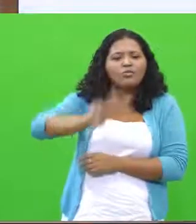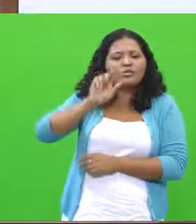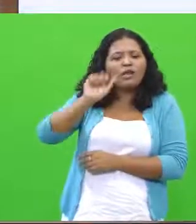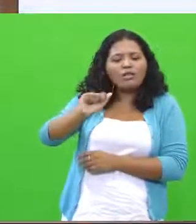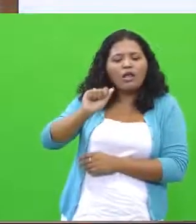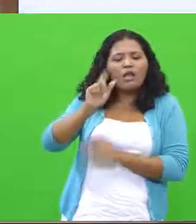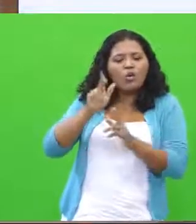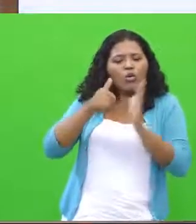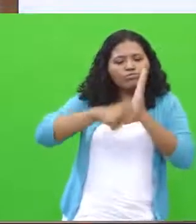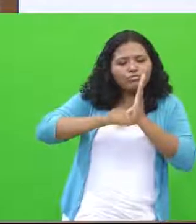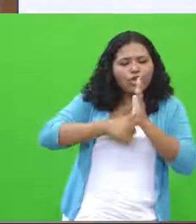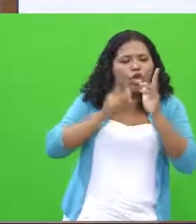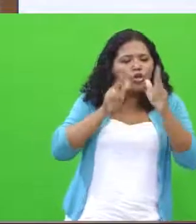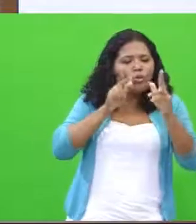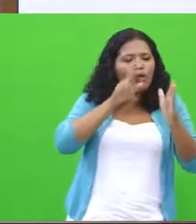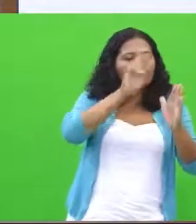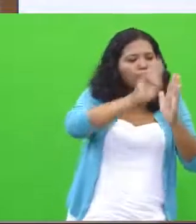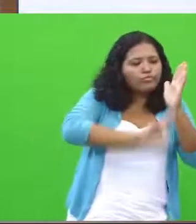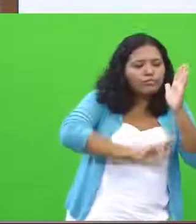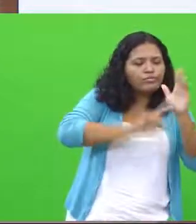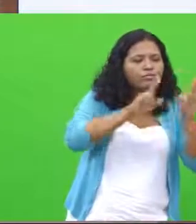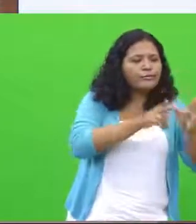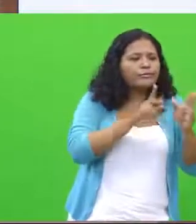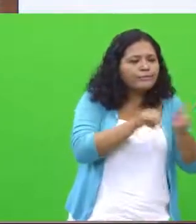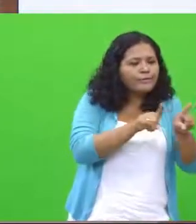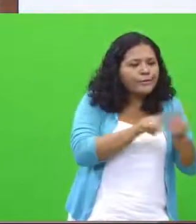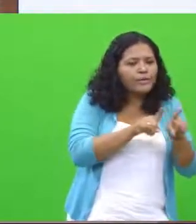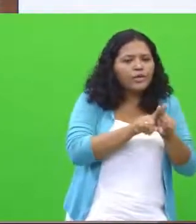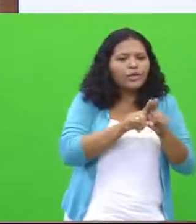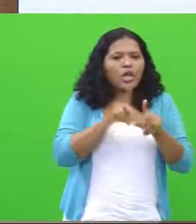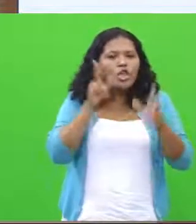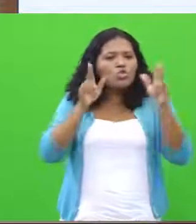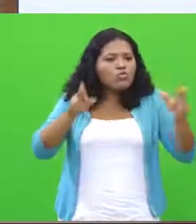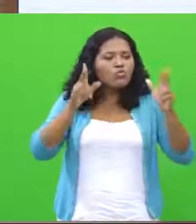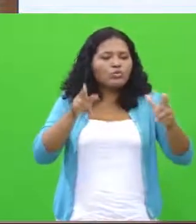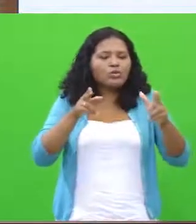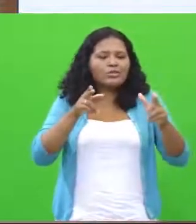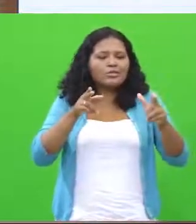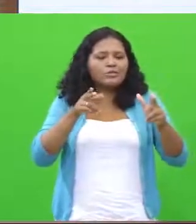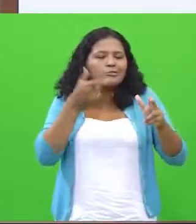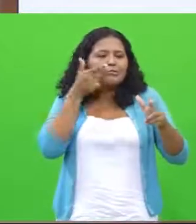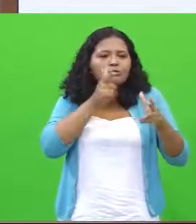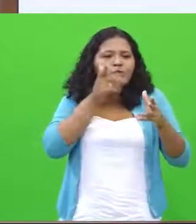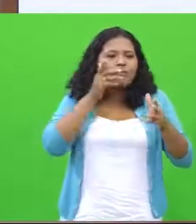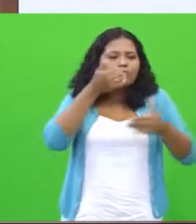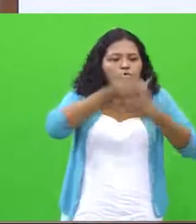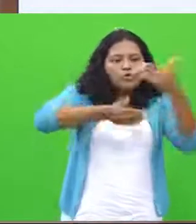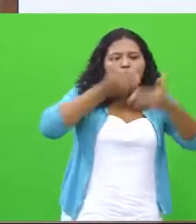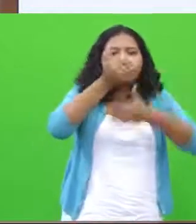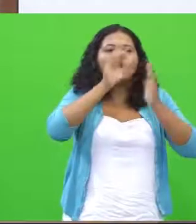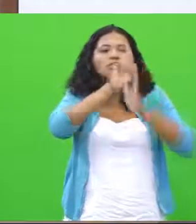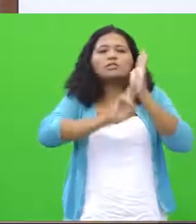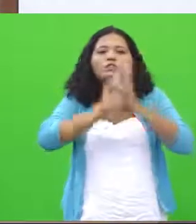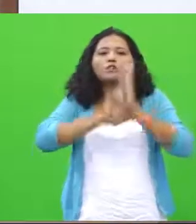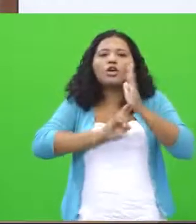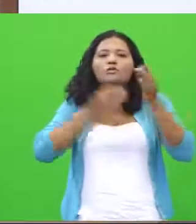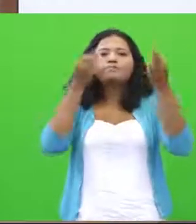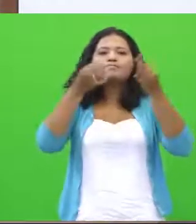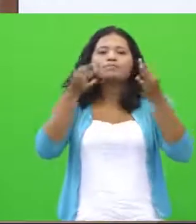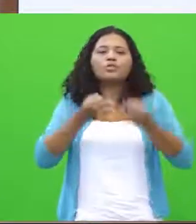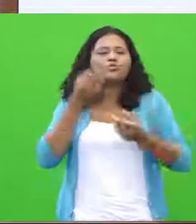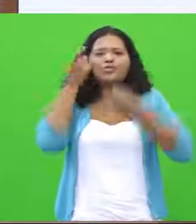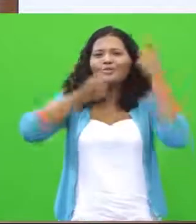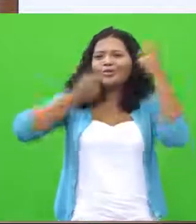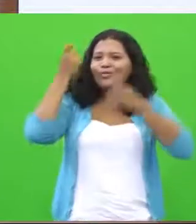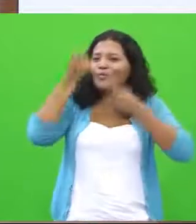you will be worried about it and you will develop your letter with fluency, not even? Don't worry about this,